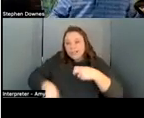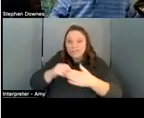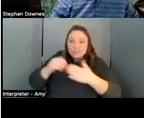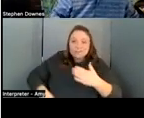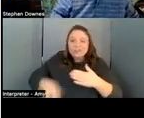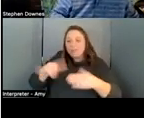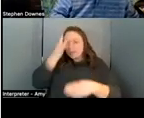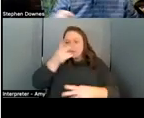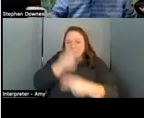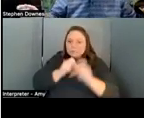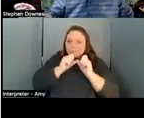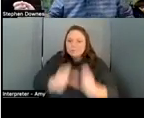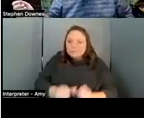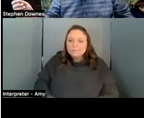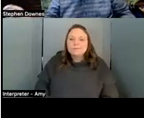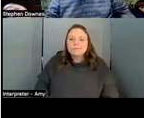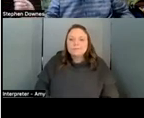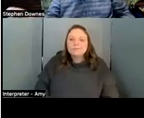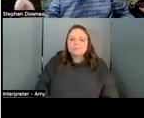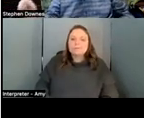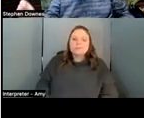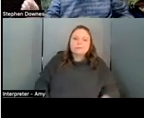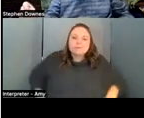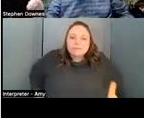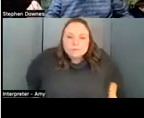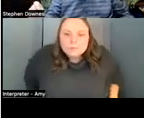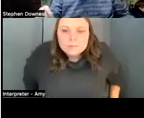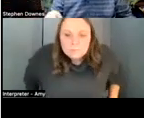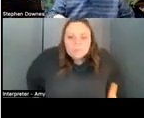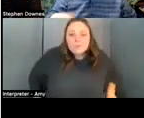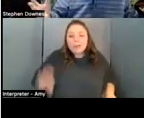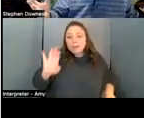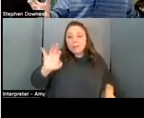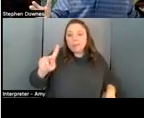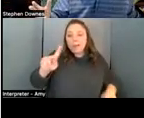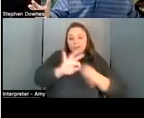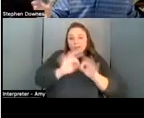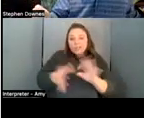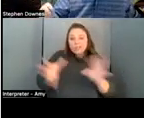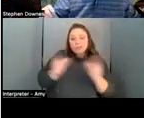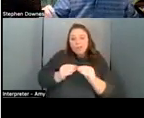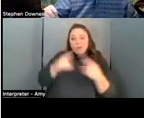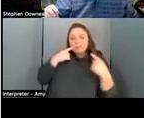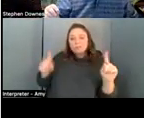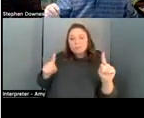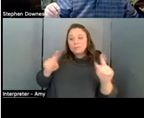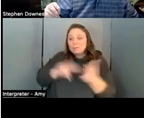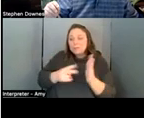and blockchain made it more expensive to do it so that it's not profitable for anyone